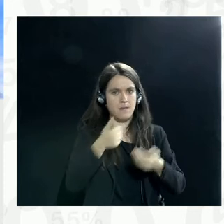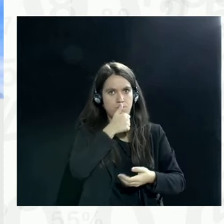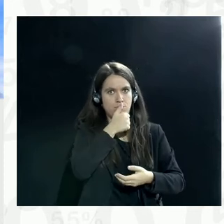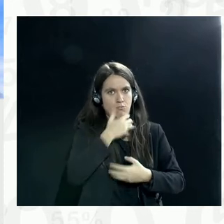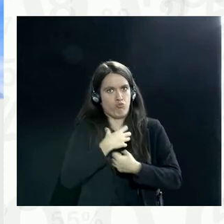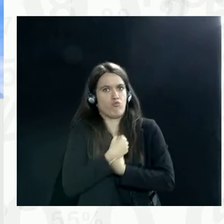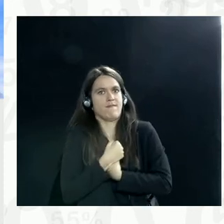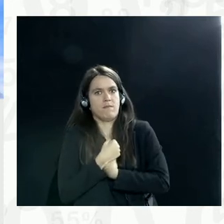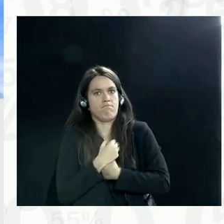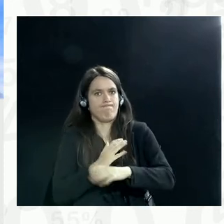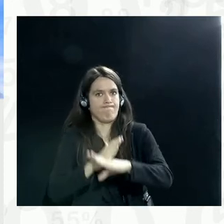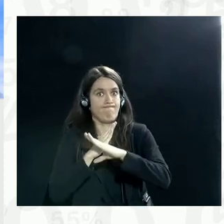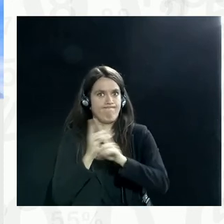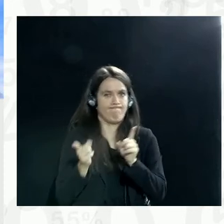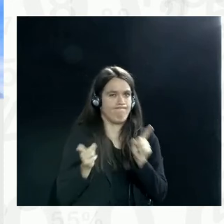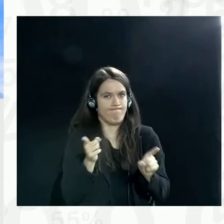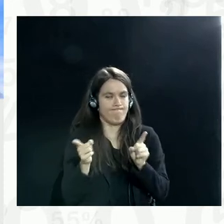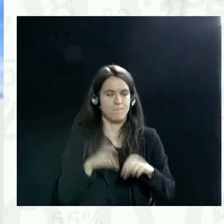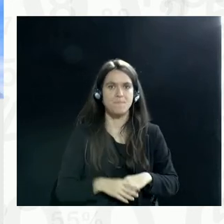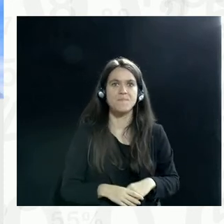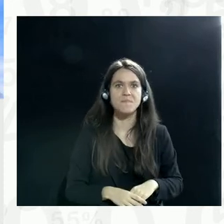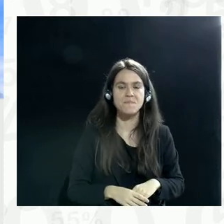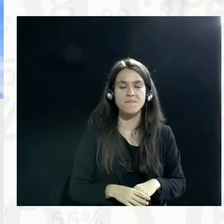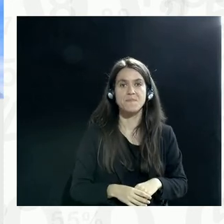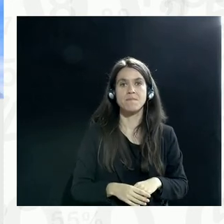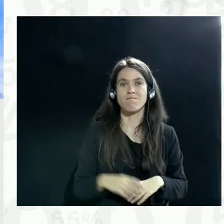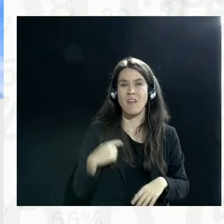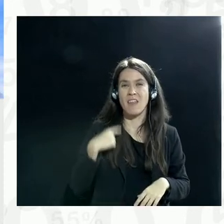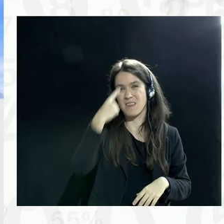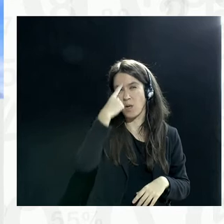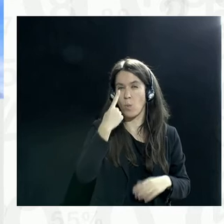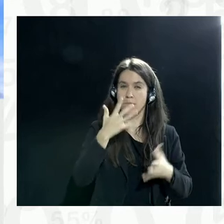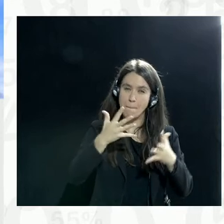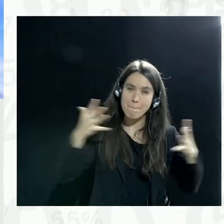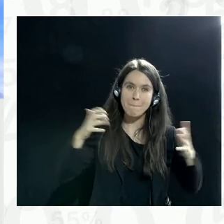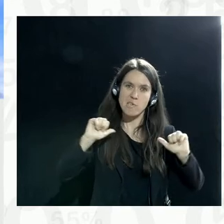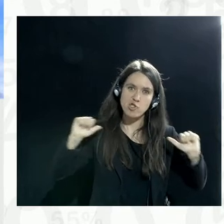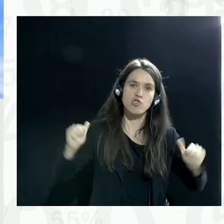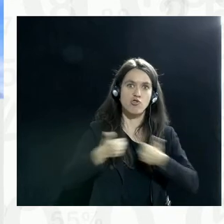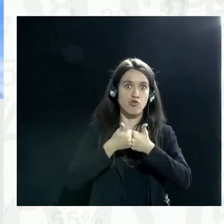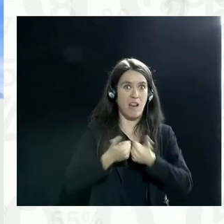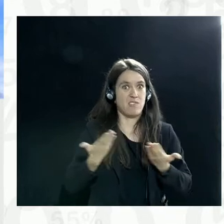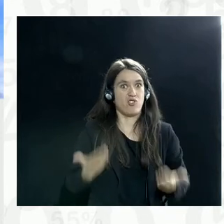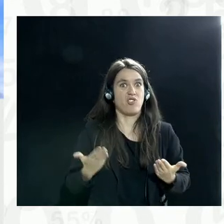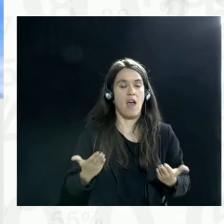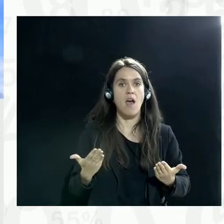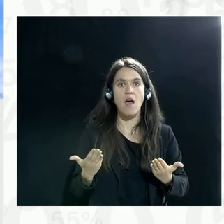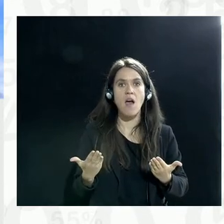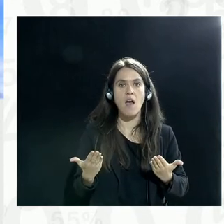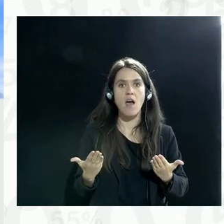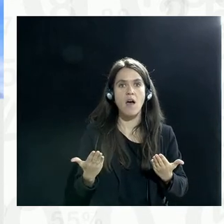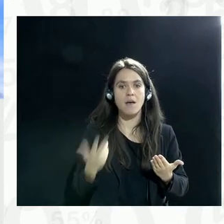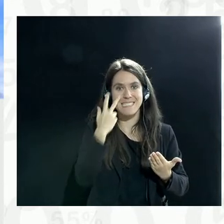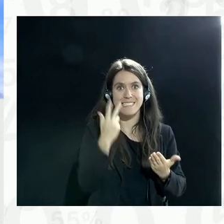I am going to argue that one of the major challenges that we have is that the